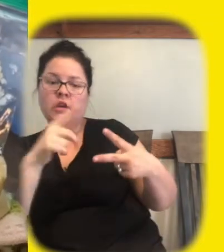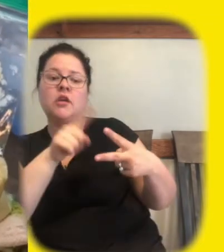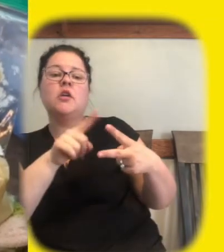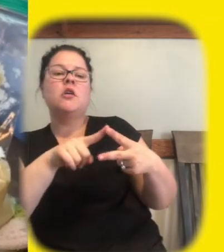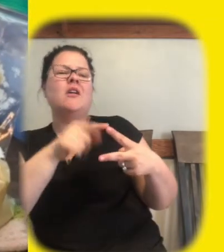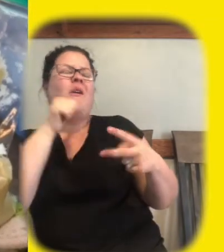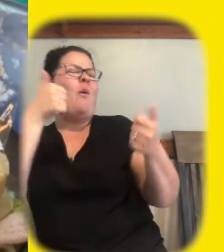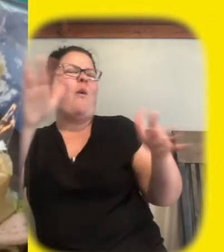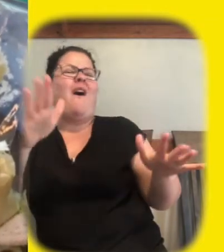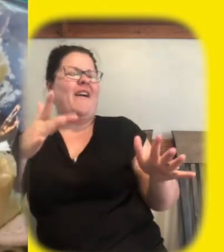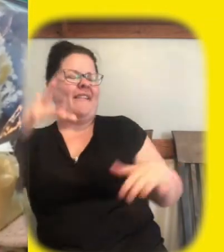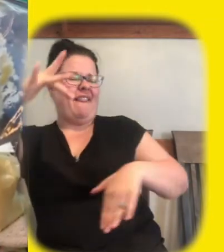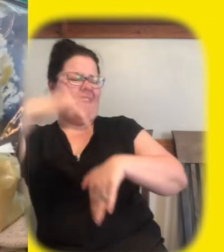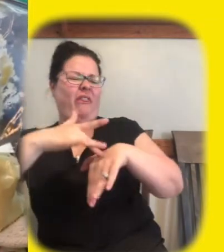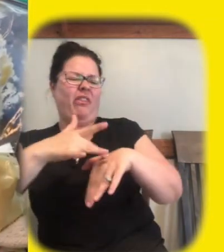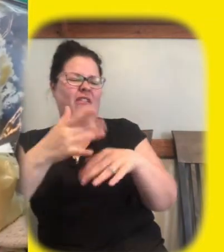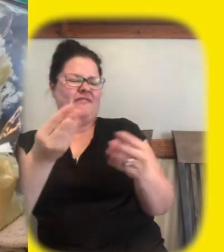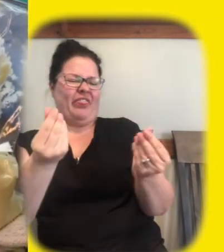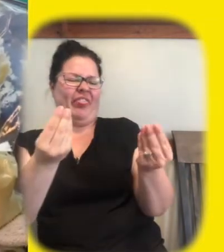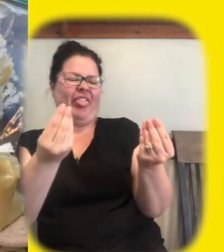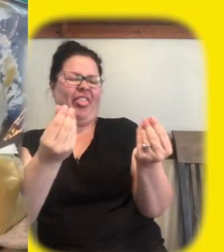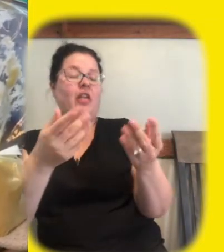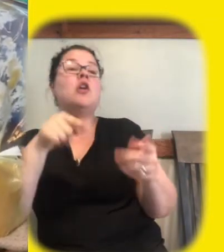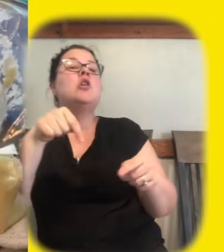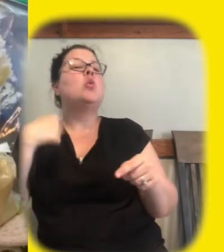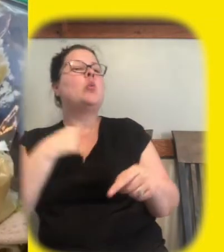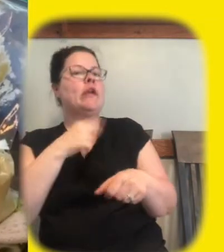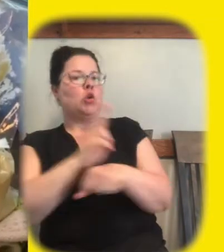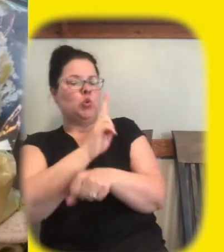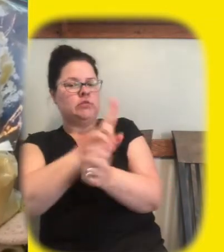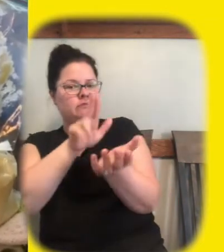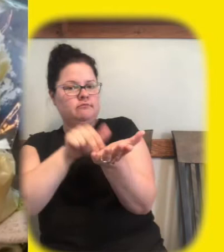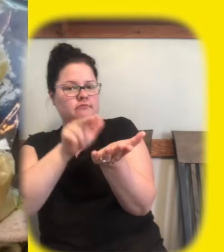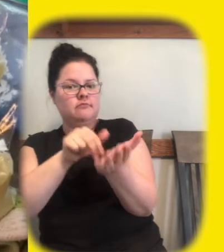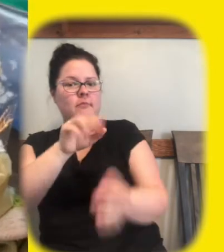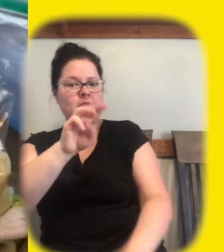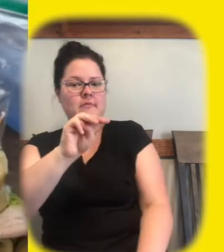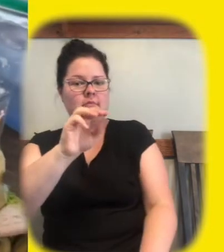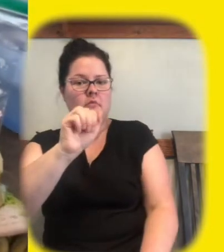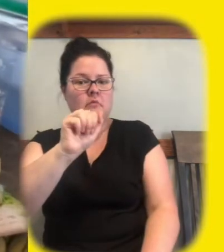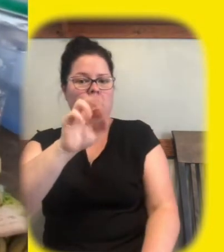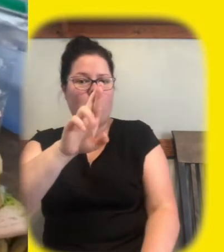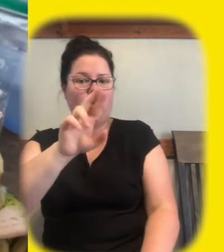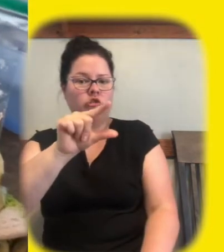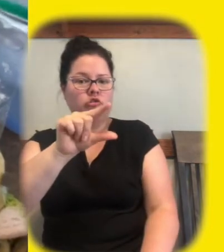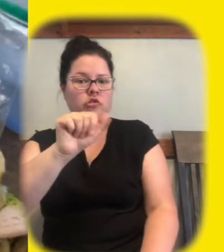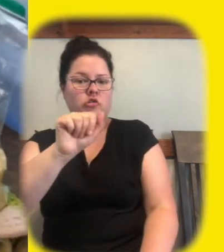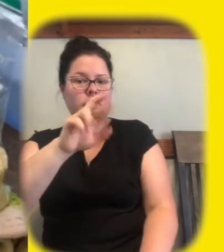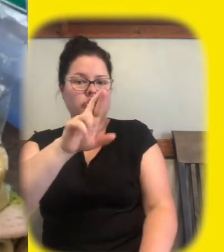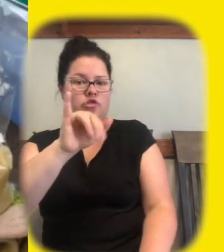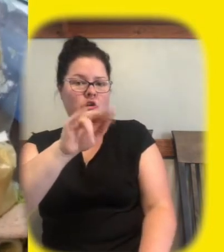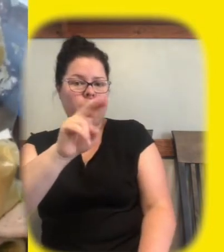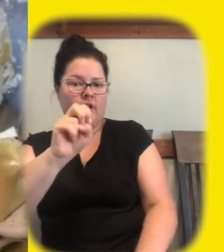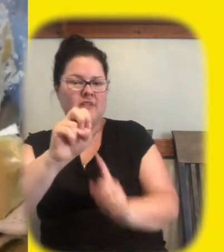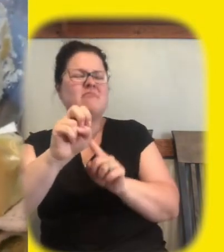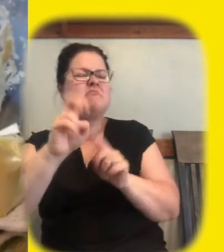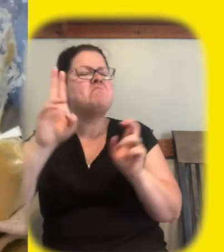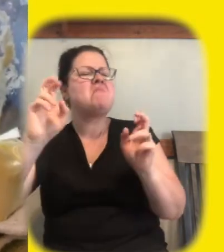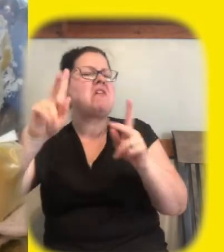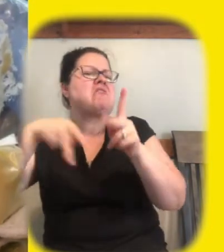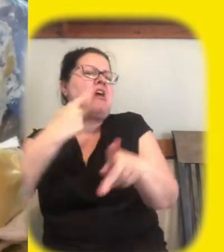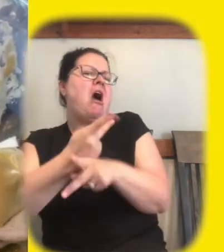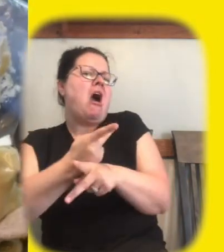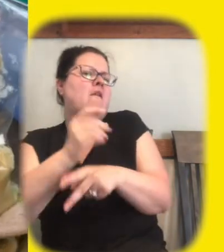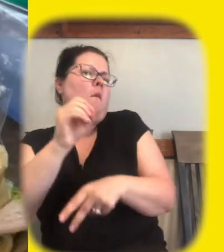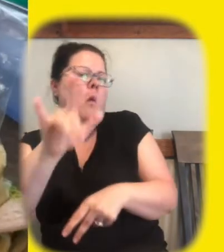yeah one because you don't want to feel all of that um we used margarine but which is a type of oil um so